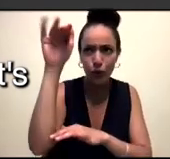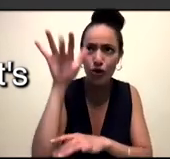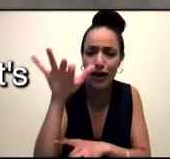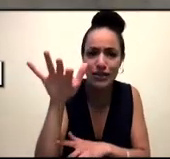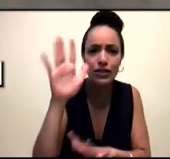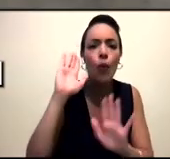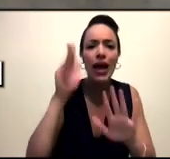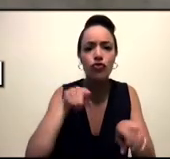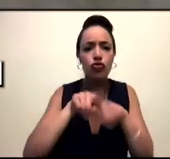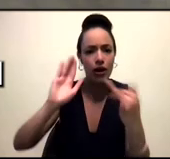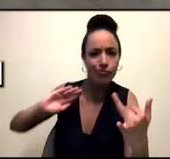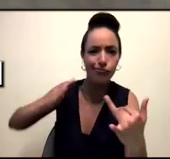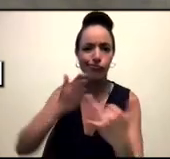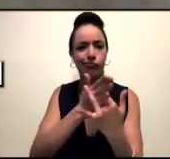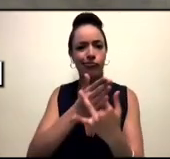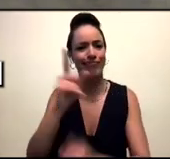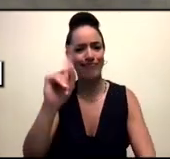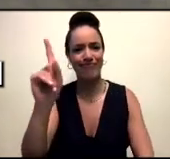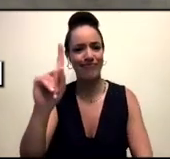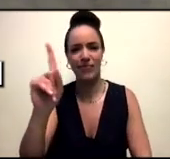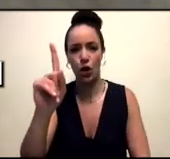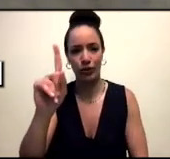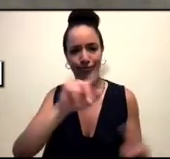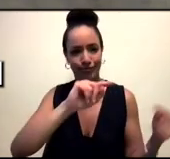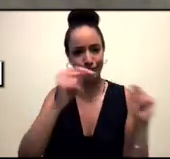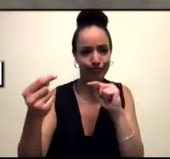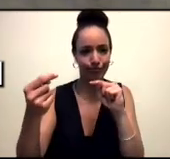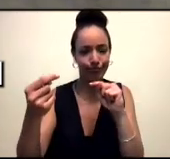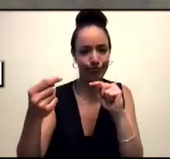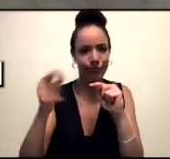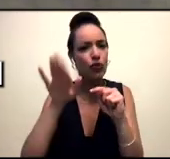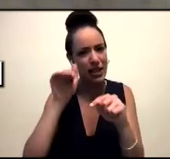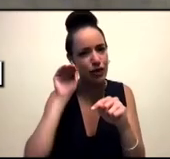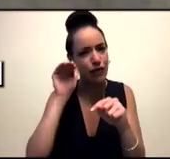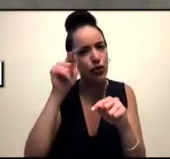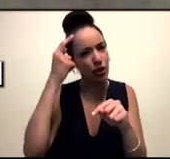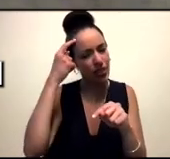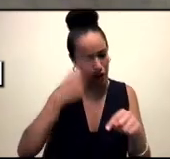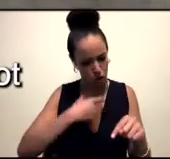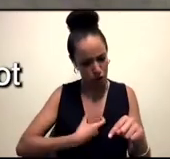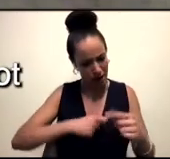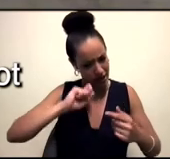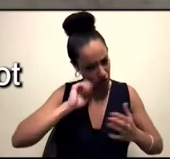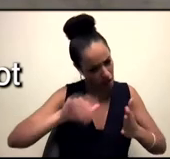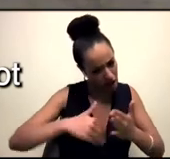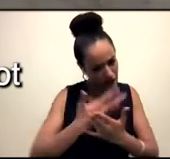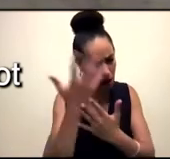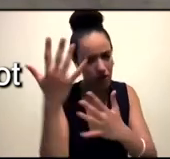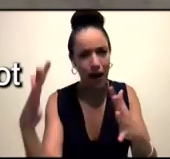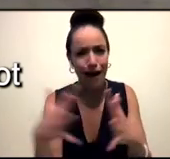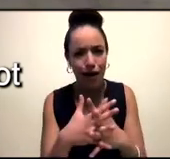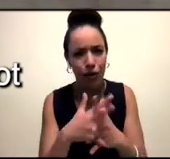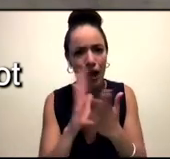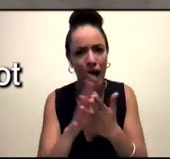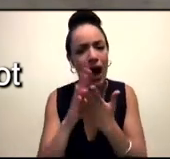but the future defining what humanity will evolve to and look like. And just honoring that complexity and honoring the complexity of our